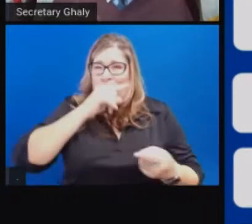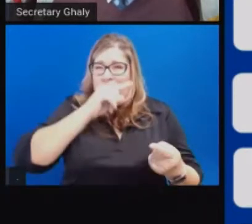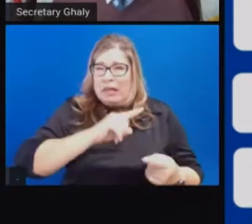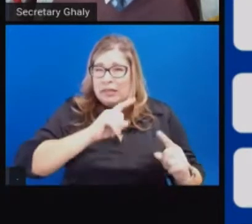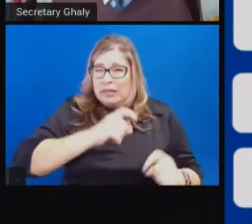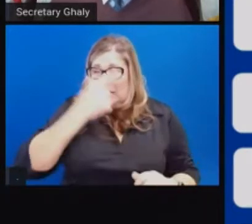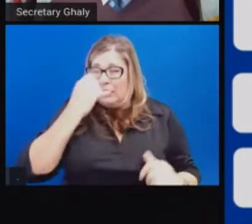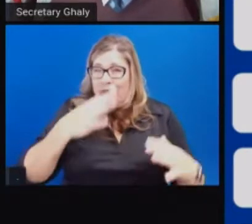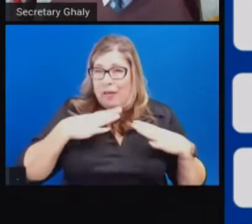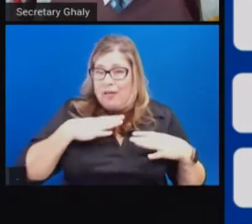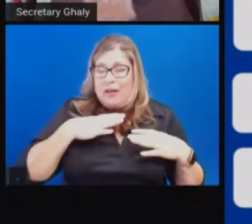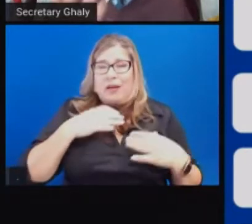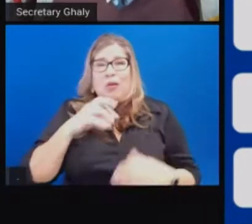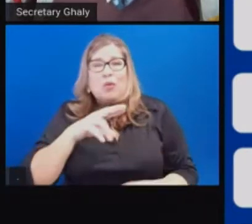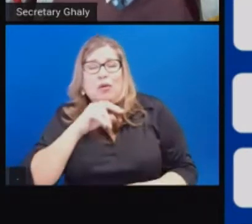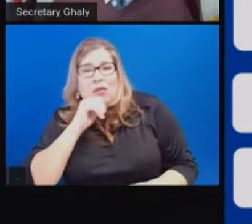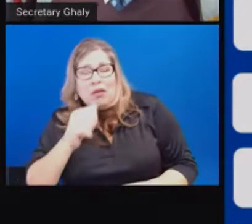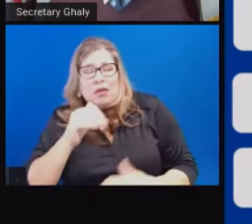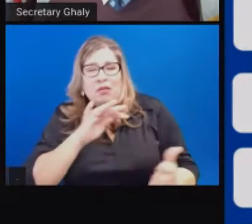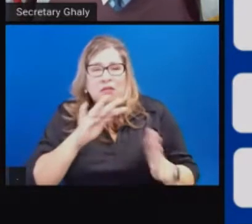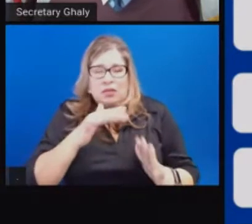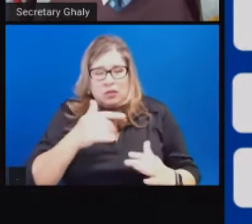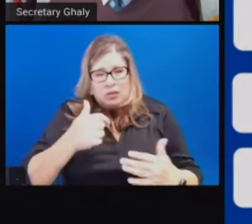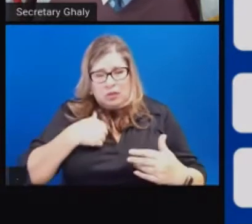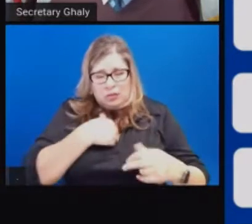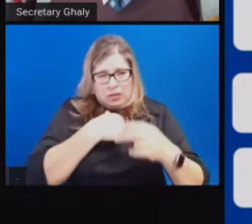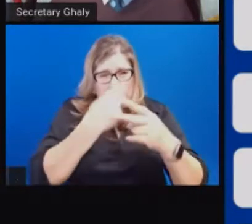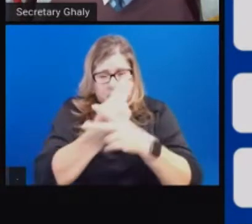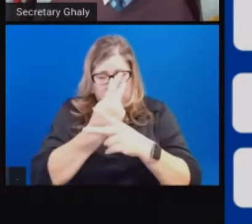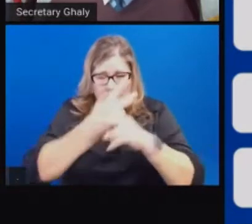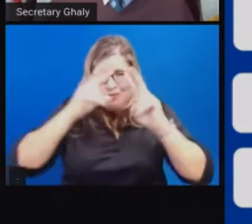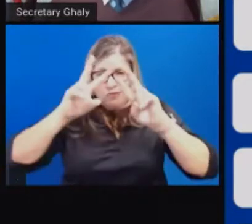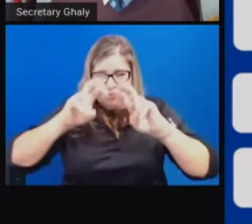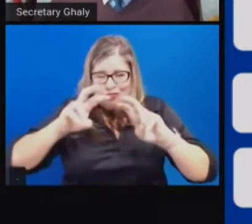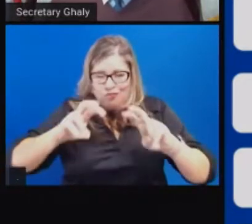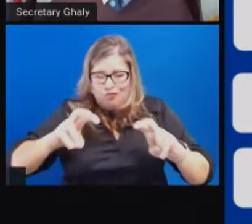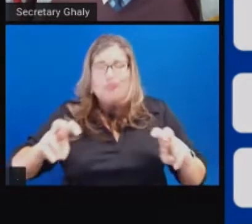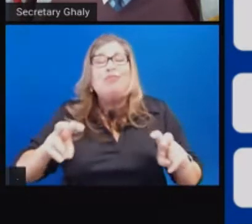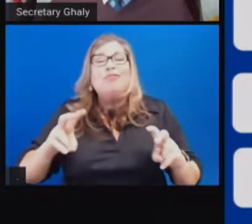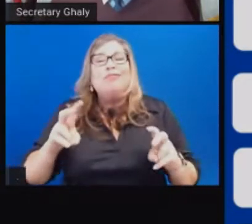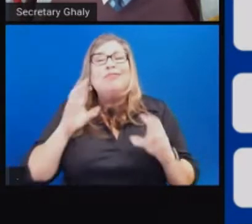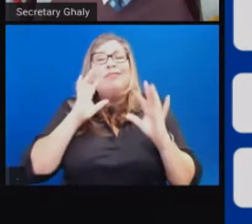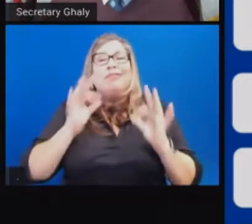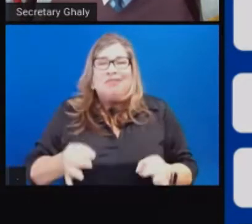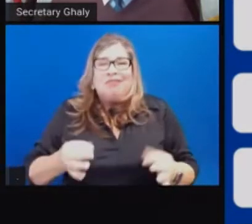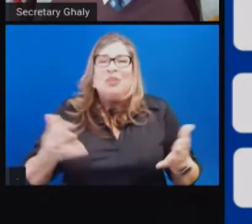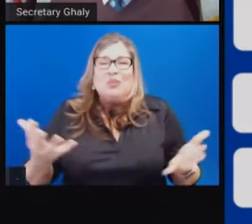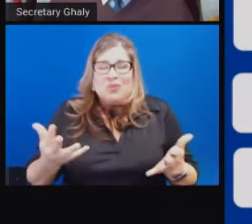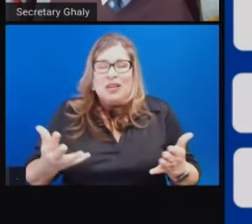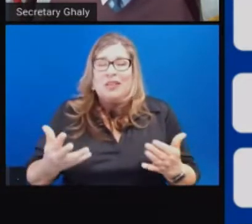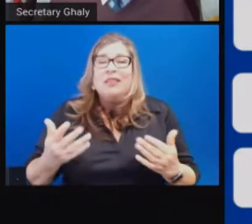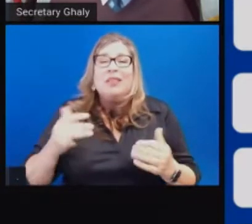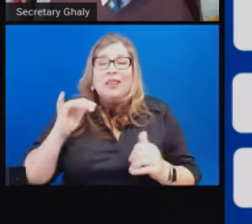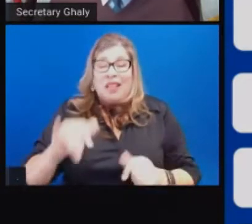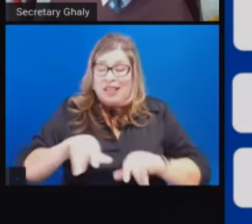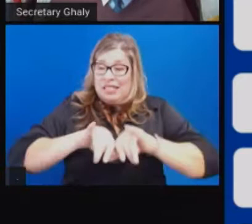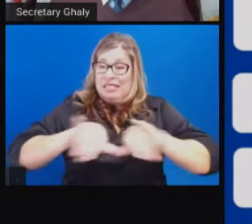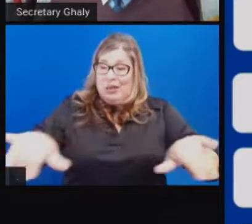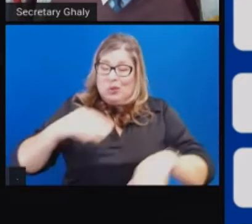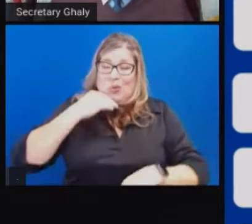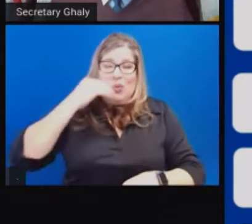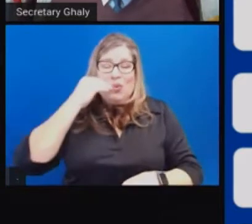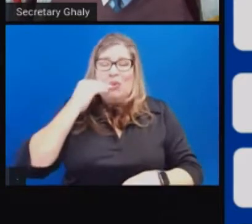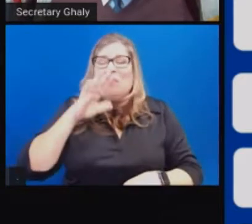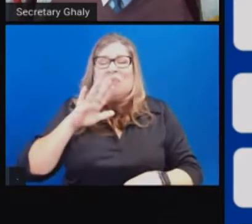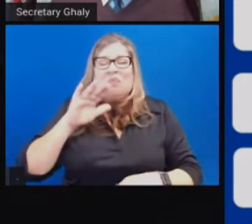when we made a final projection, as we announced yesterday, that led to us lifting the regional stay-at-home order, they were as reliable